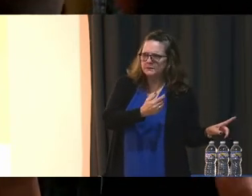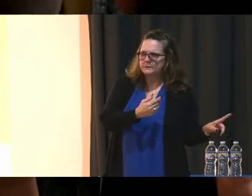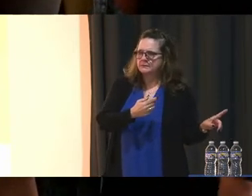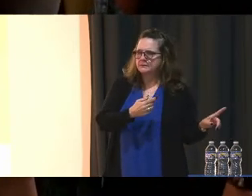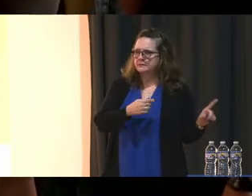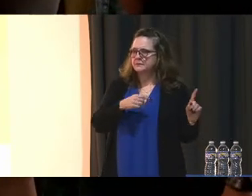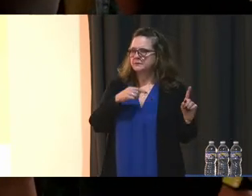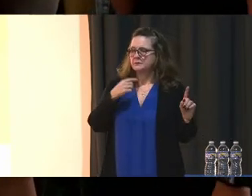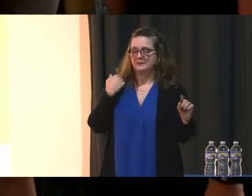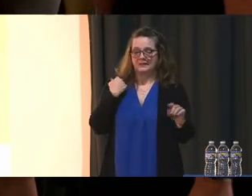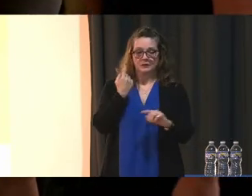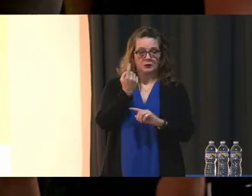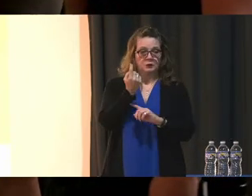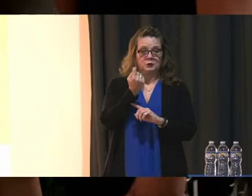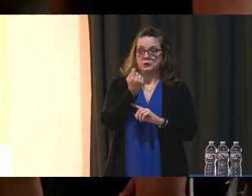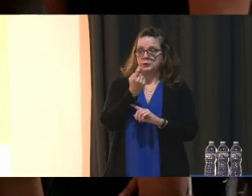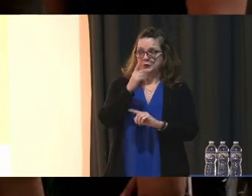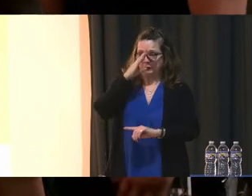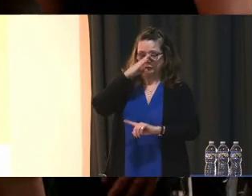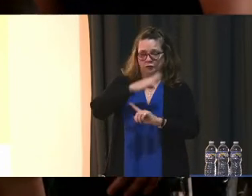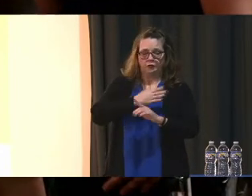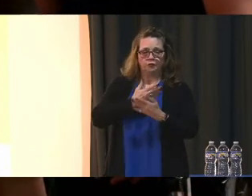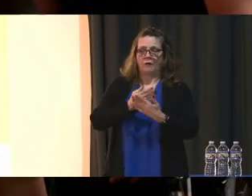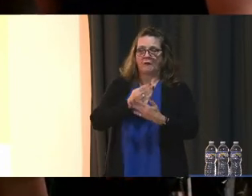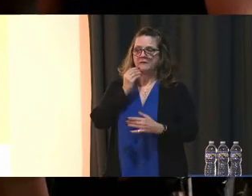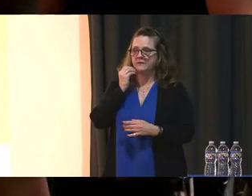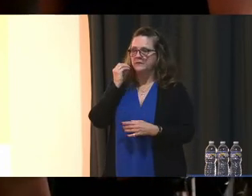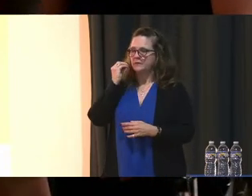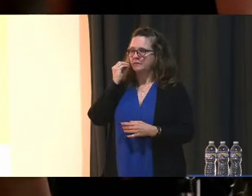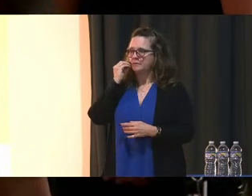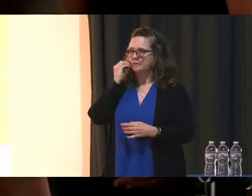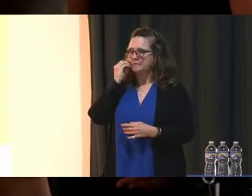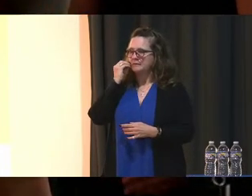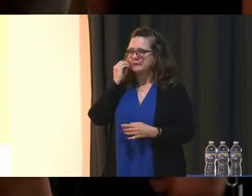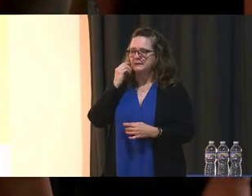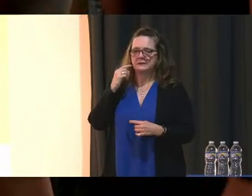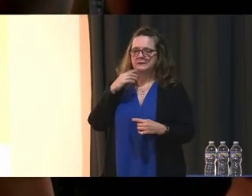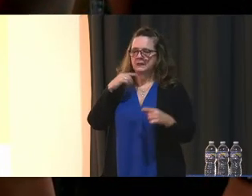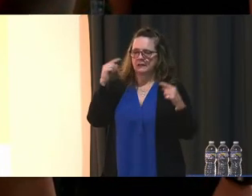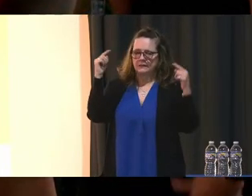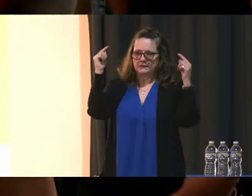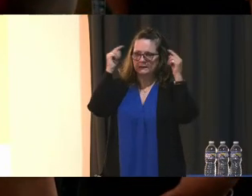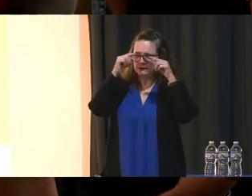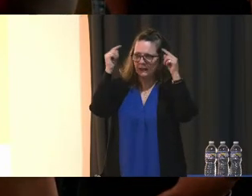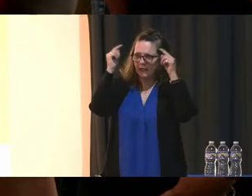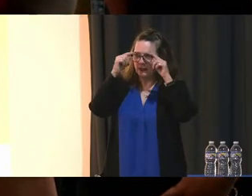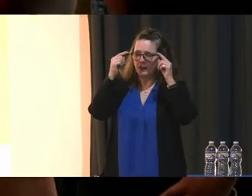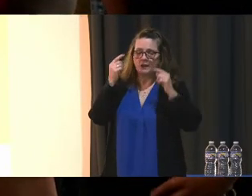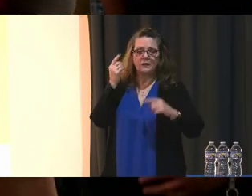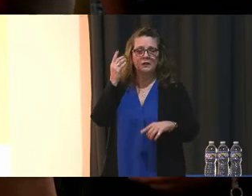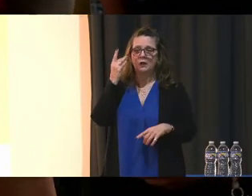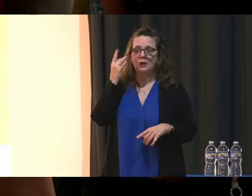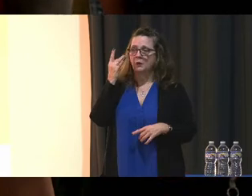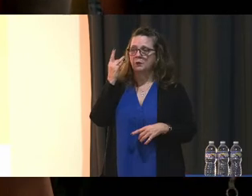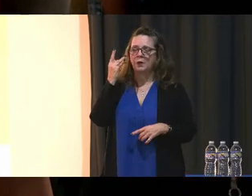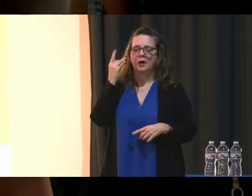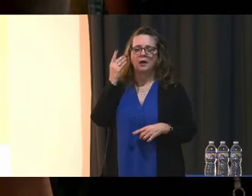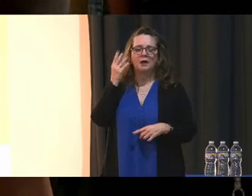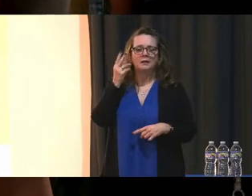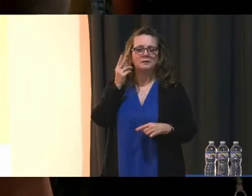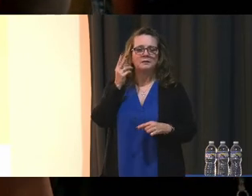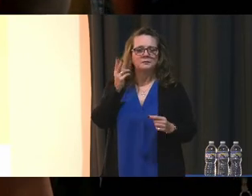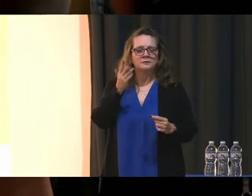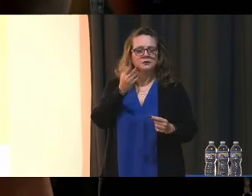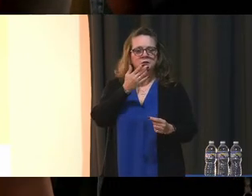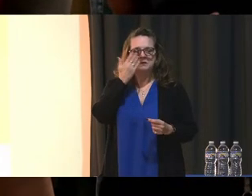This Tuesday, her son came home and he came home with like a severe headache And it was caused from like the smoke or the smoke